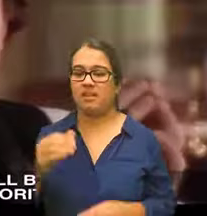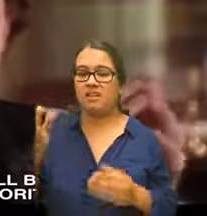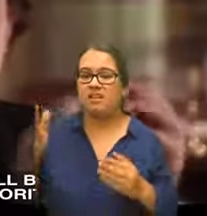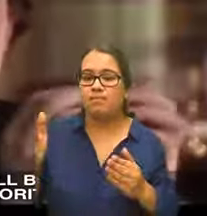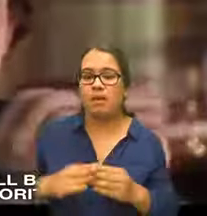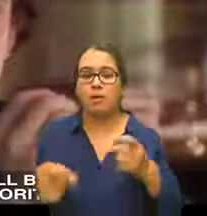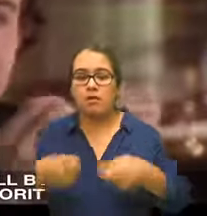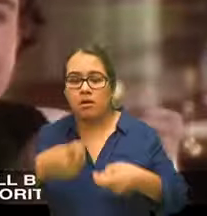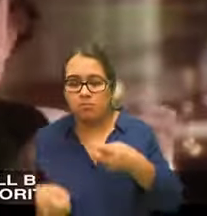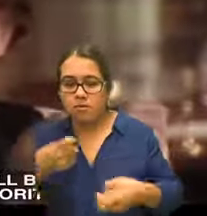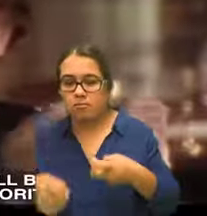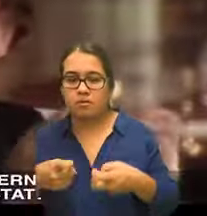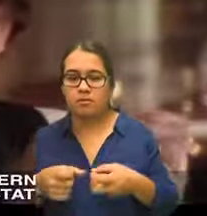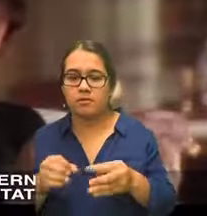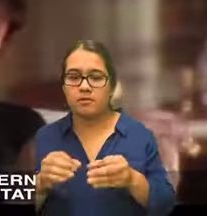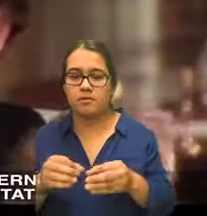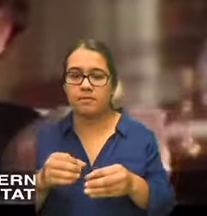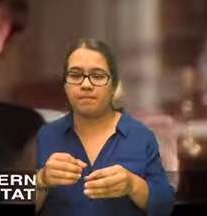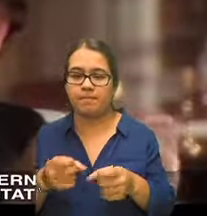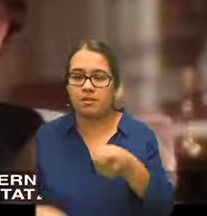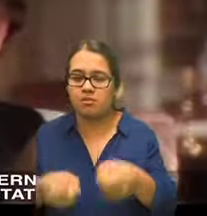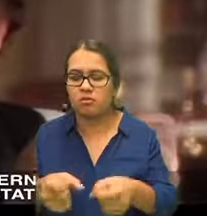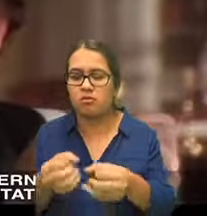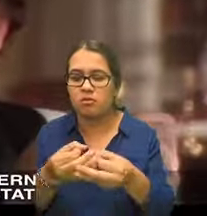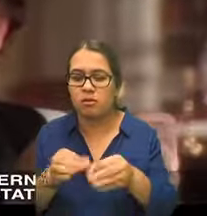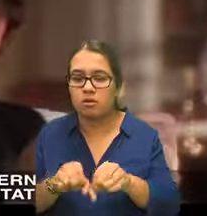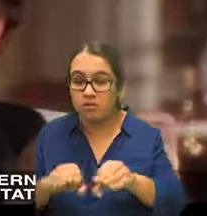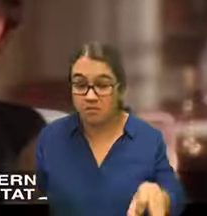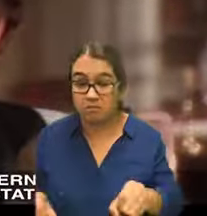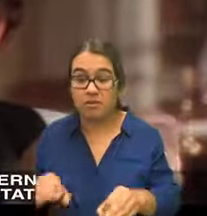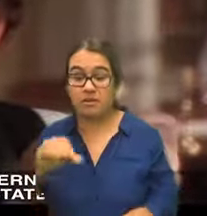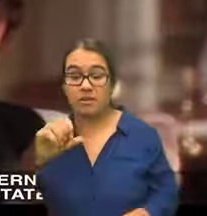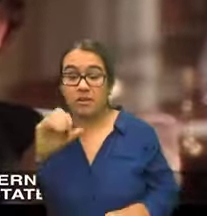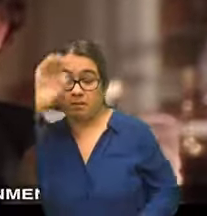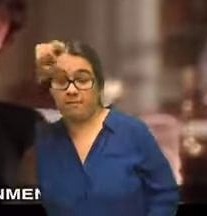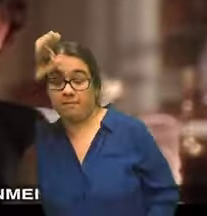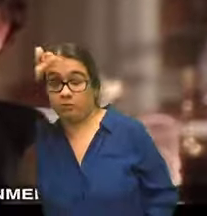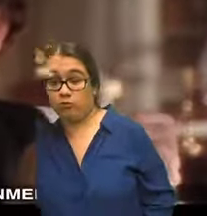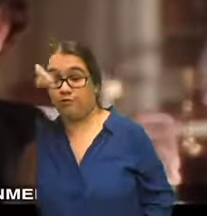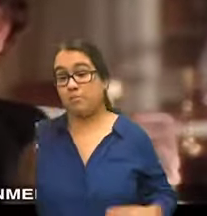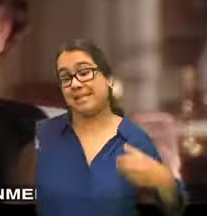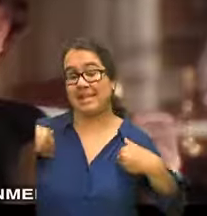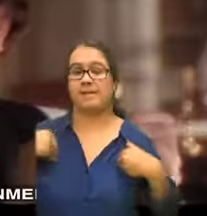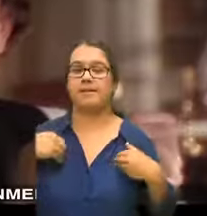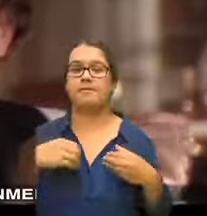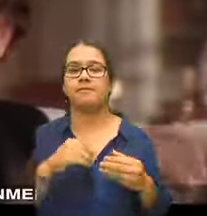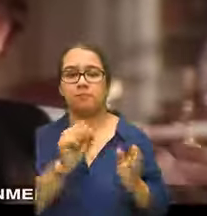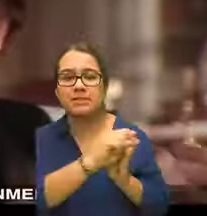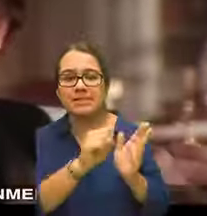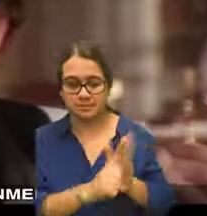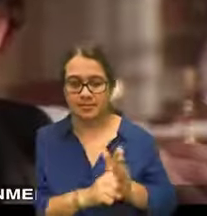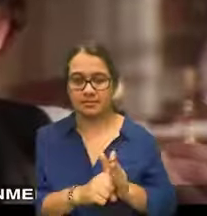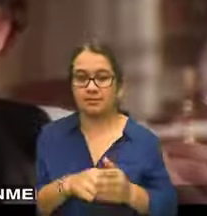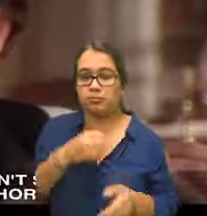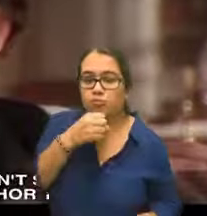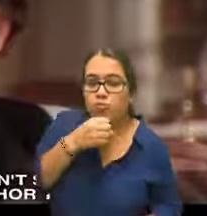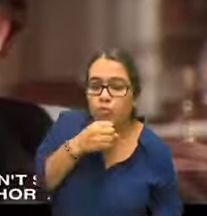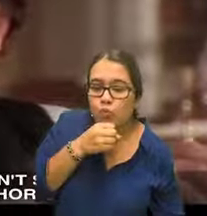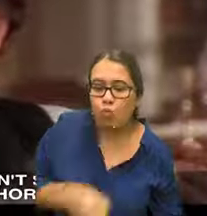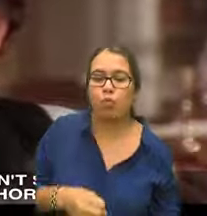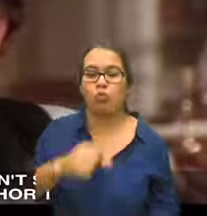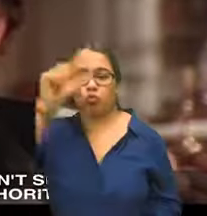will be the degree of authority which the federal government will have over the states in the ancient governments